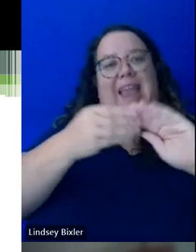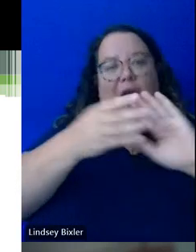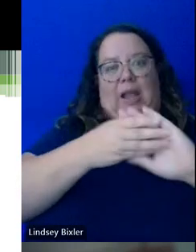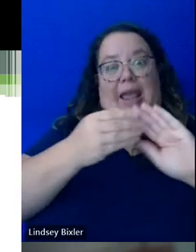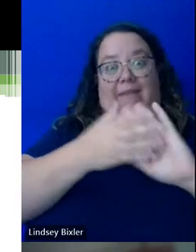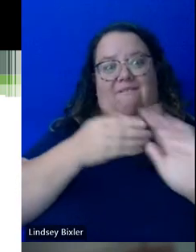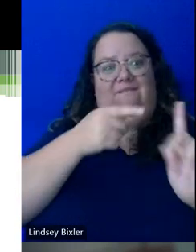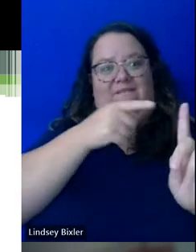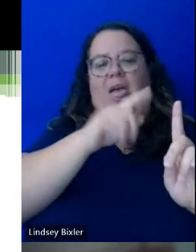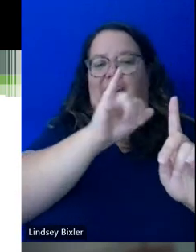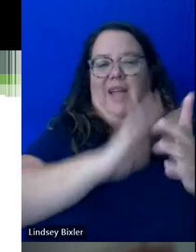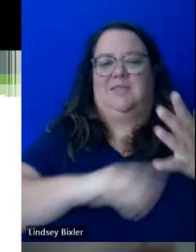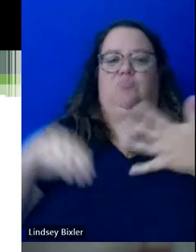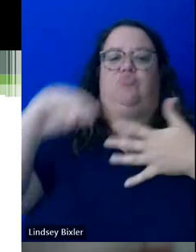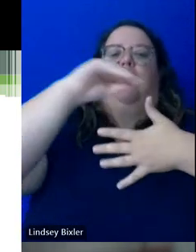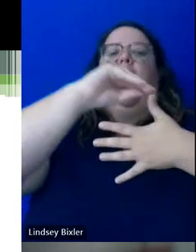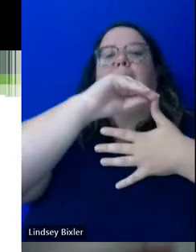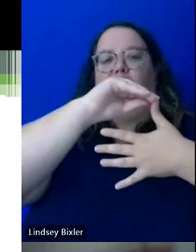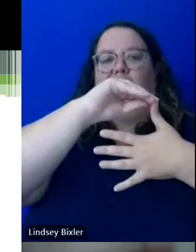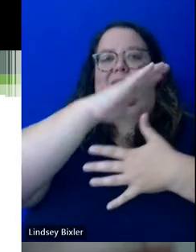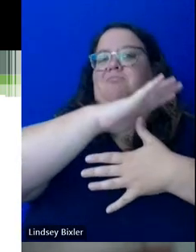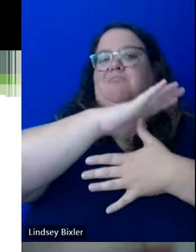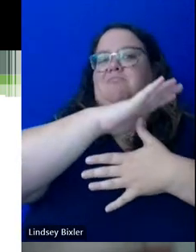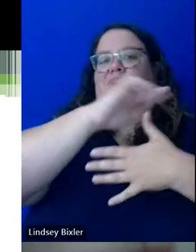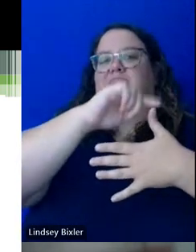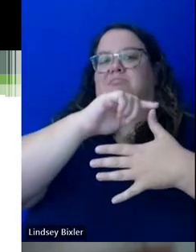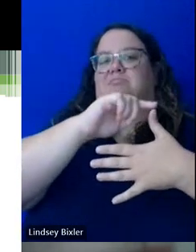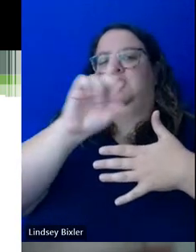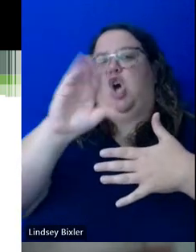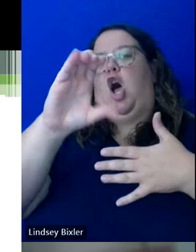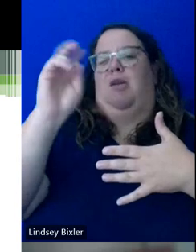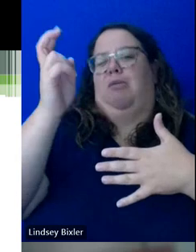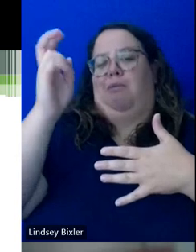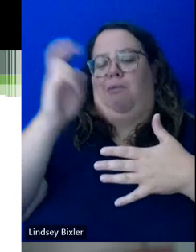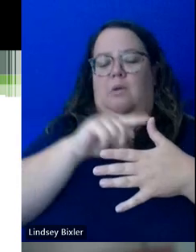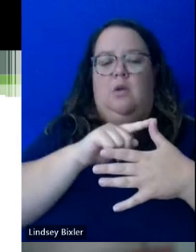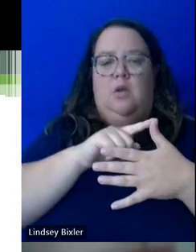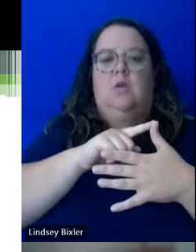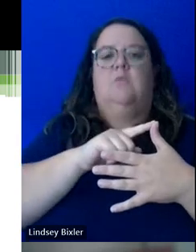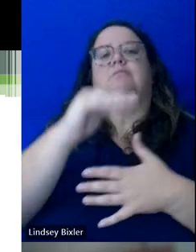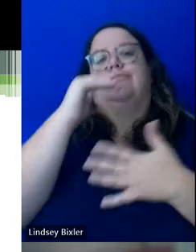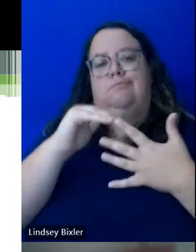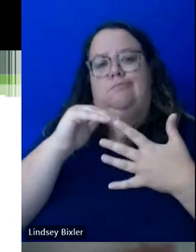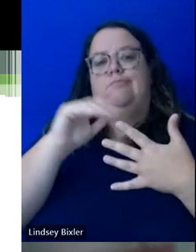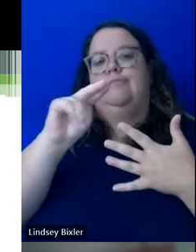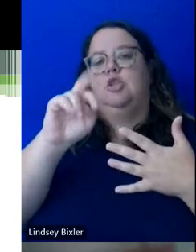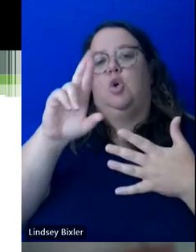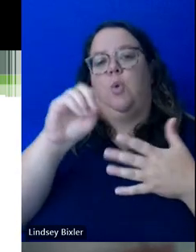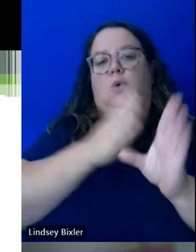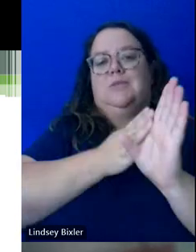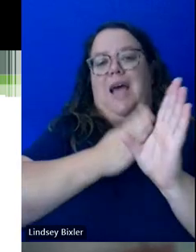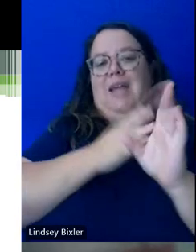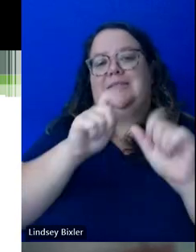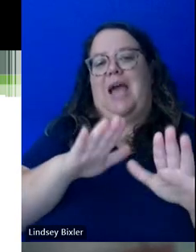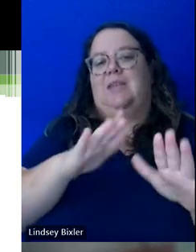sort of like the primary documentation, if you will. And then that neuropsych testing, well, usually